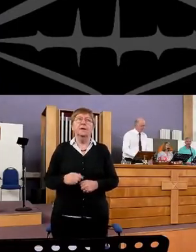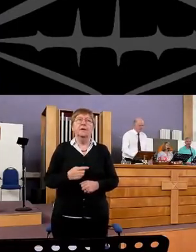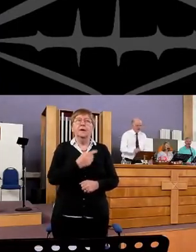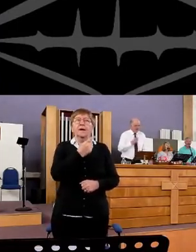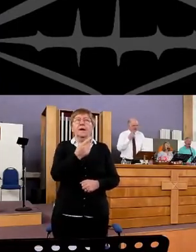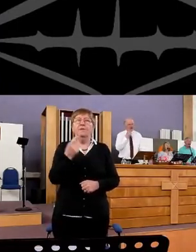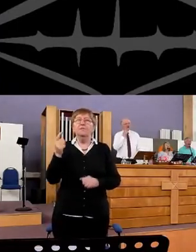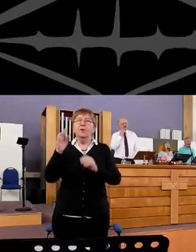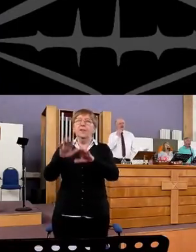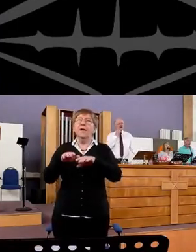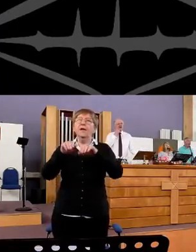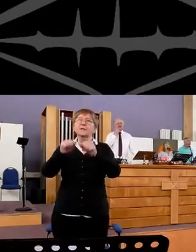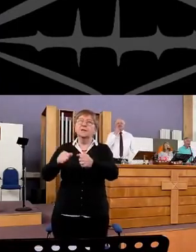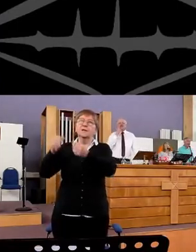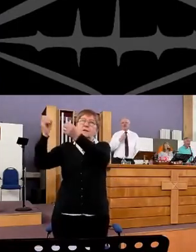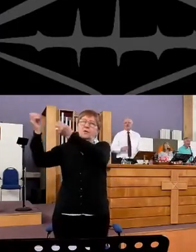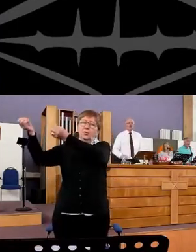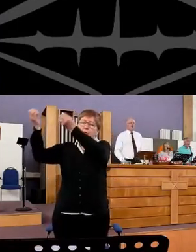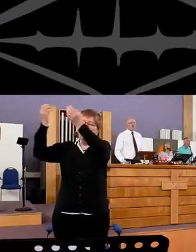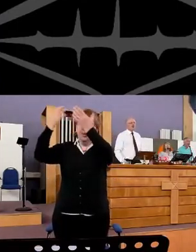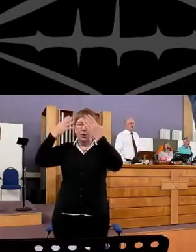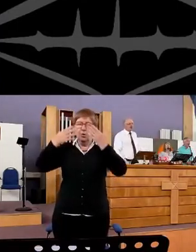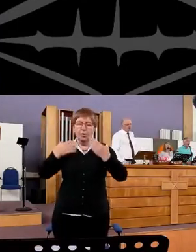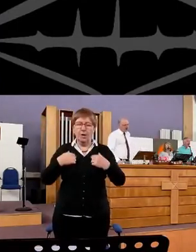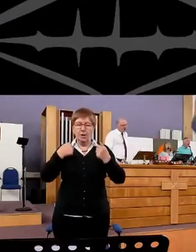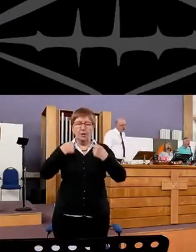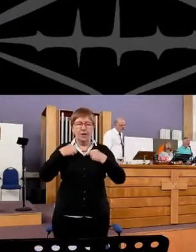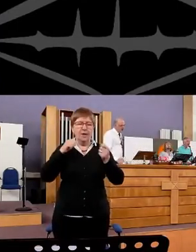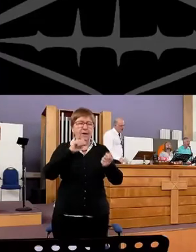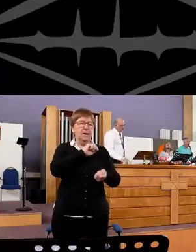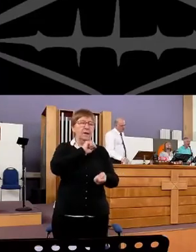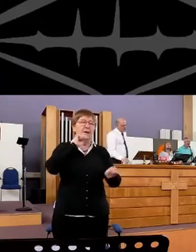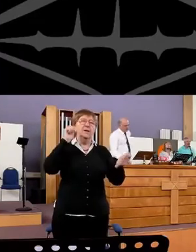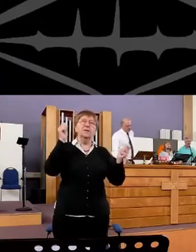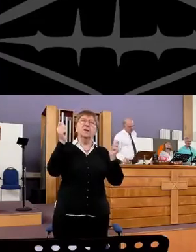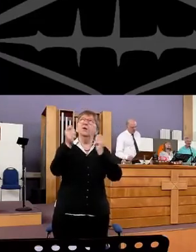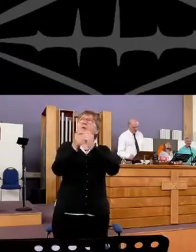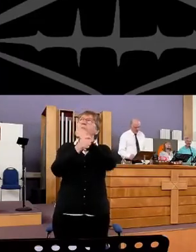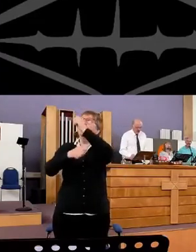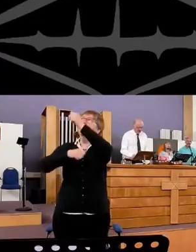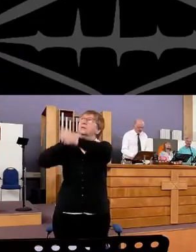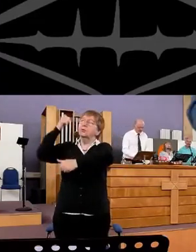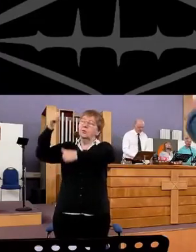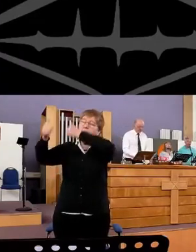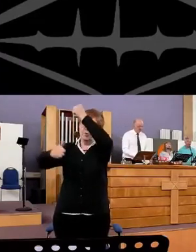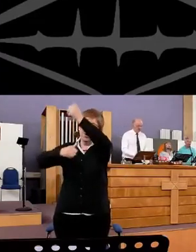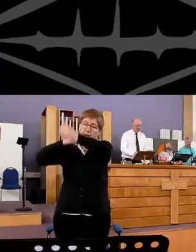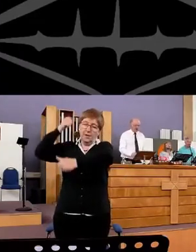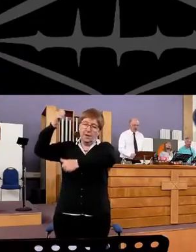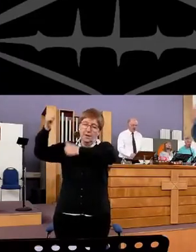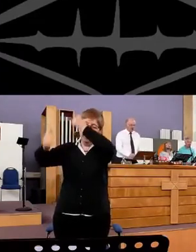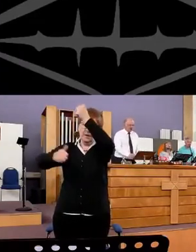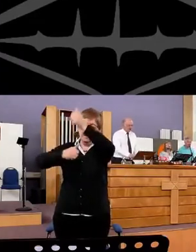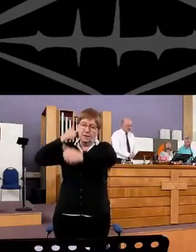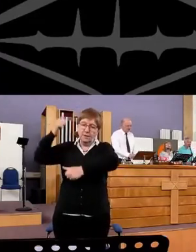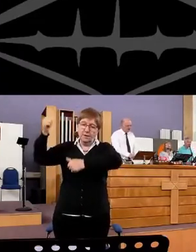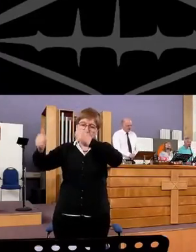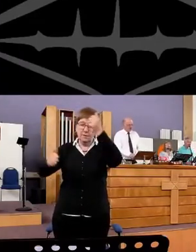Blessed be the of the Blessed be your holy name